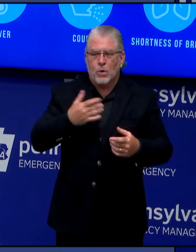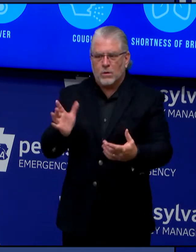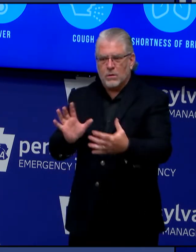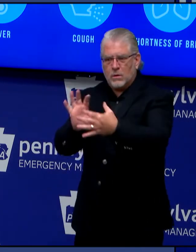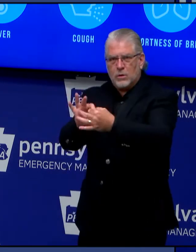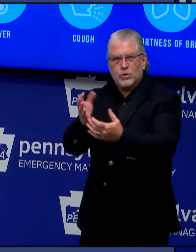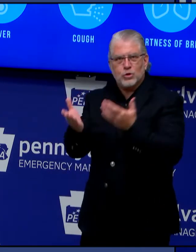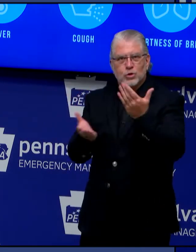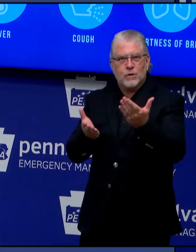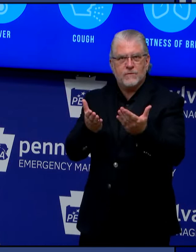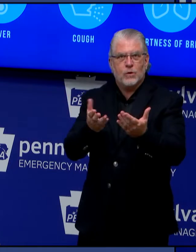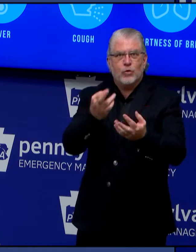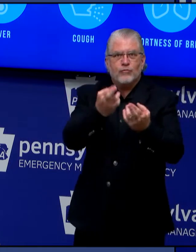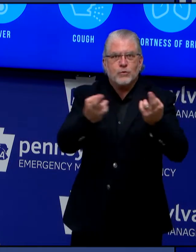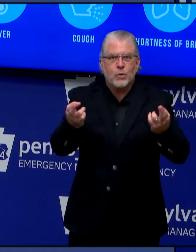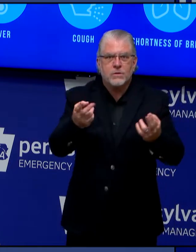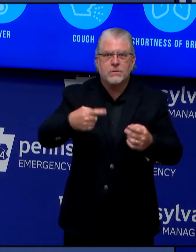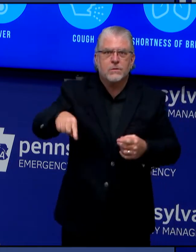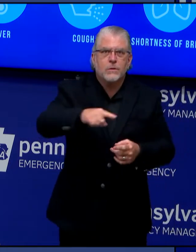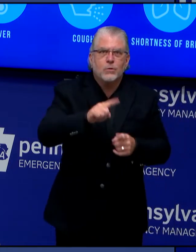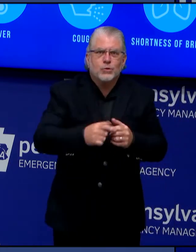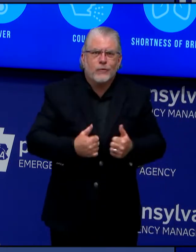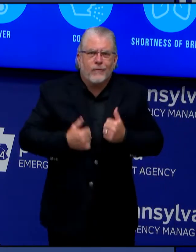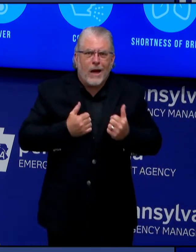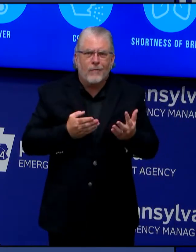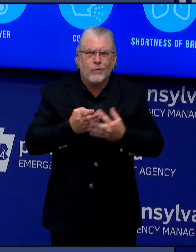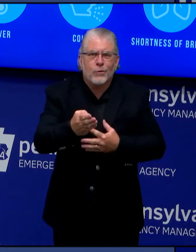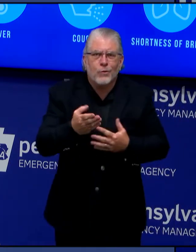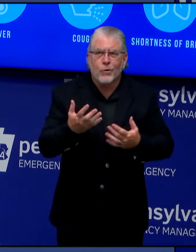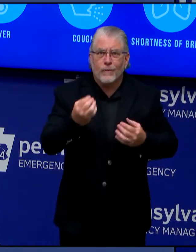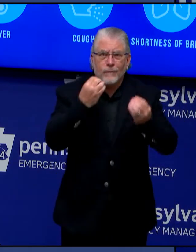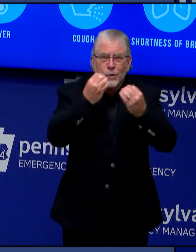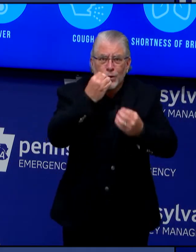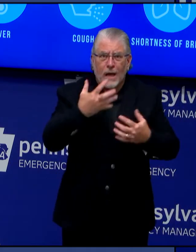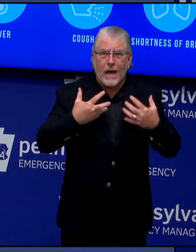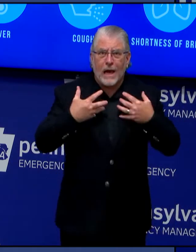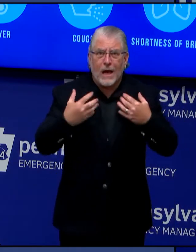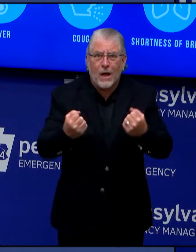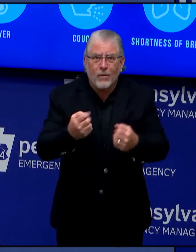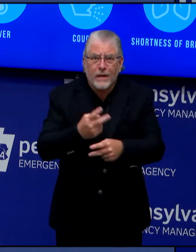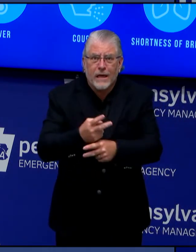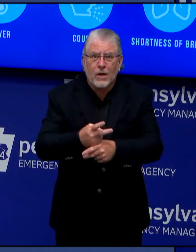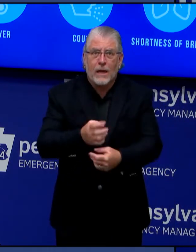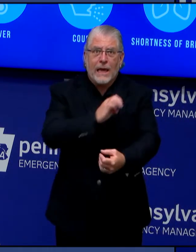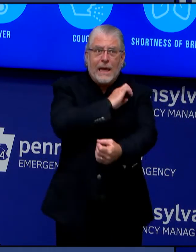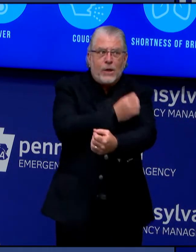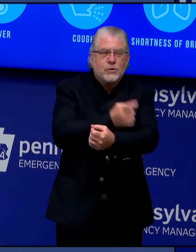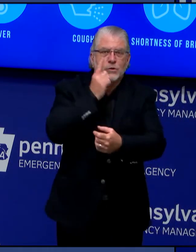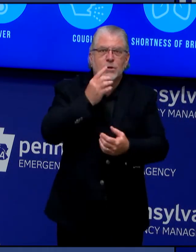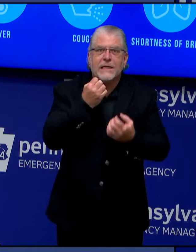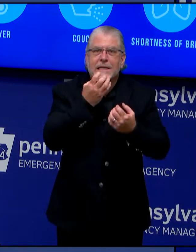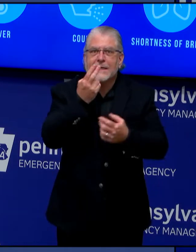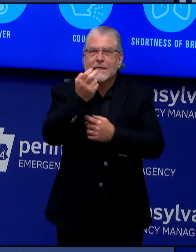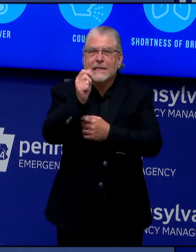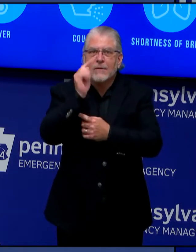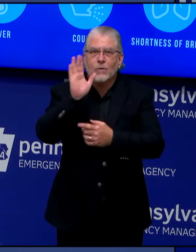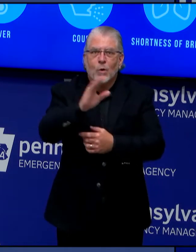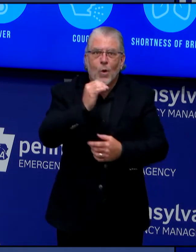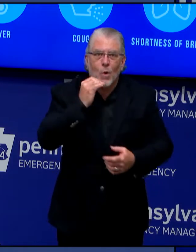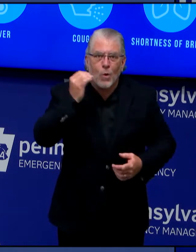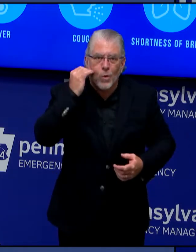health care, and energy to heat a home in the winter. These programs cannot sustain a family or an individual,